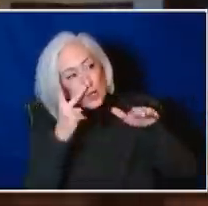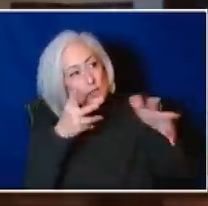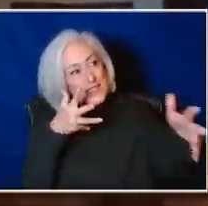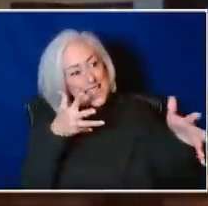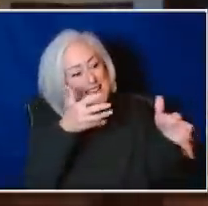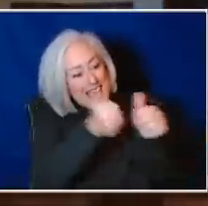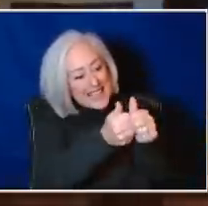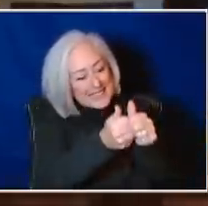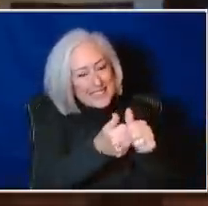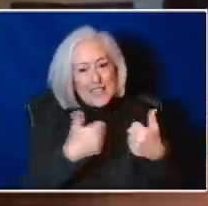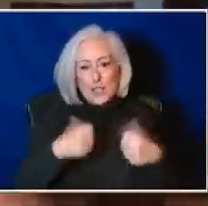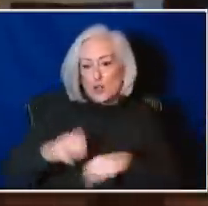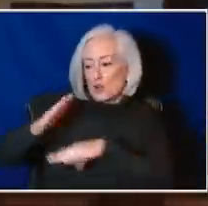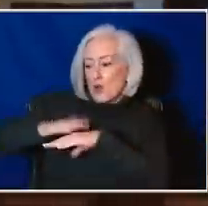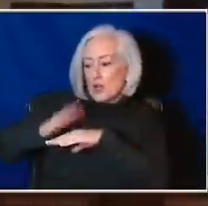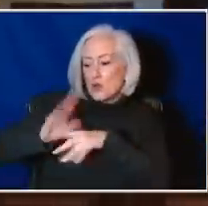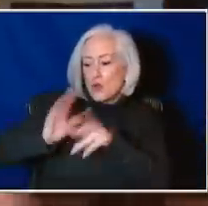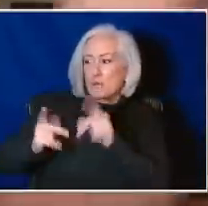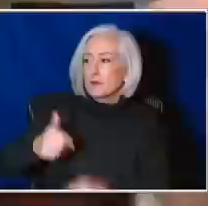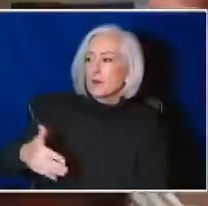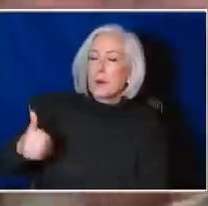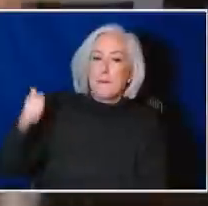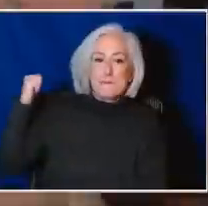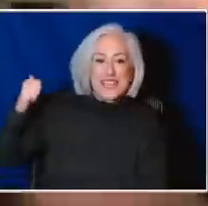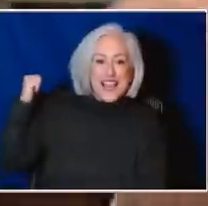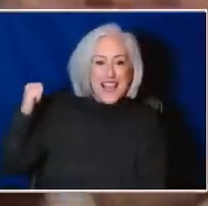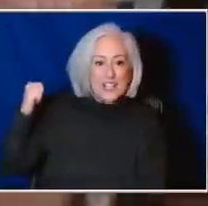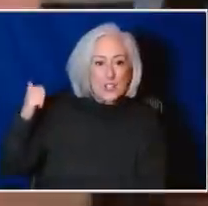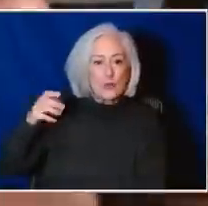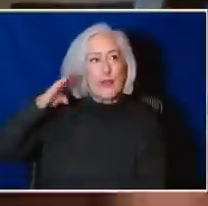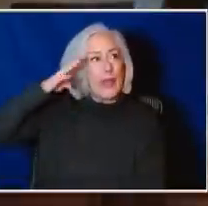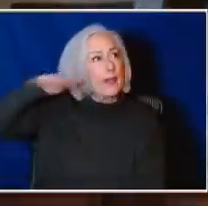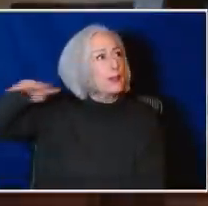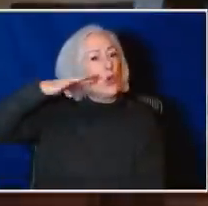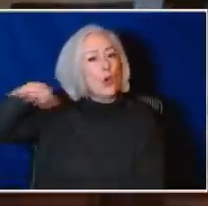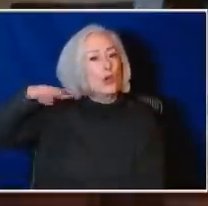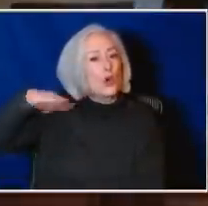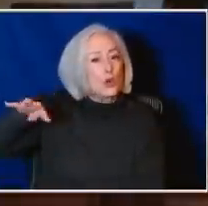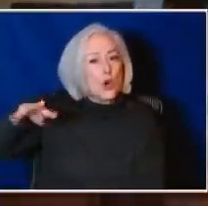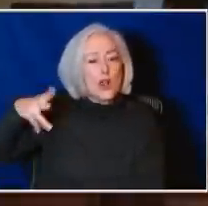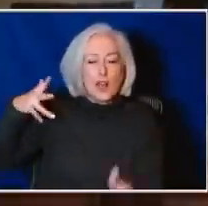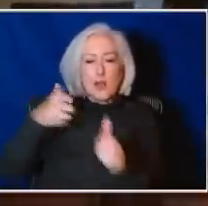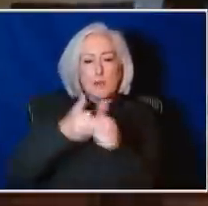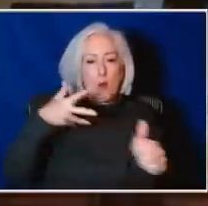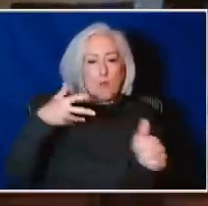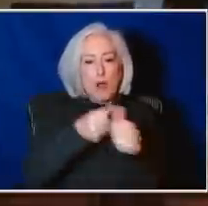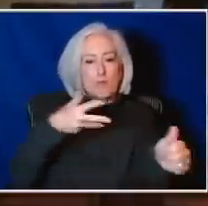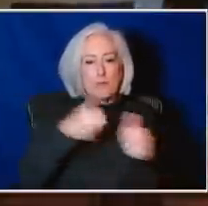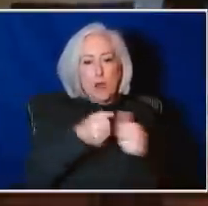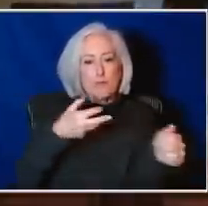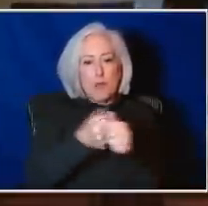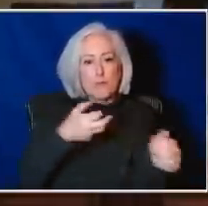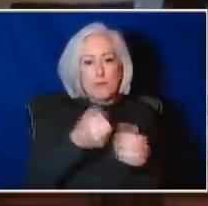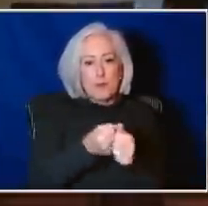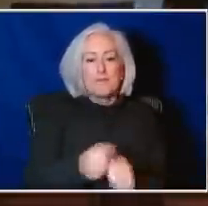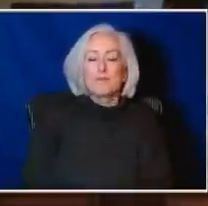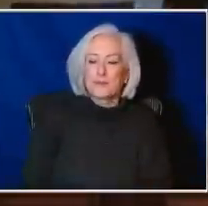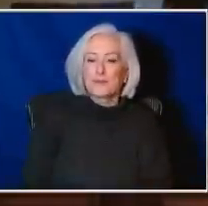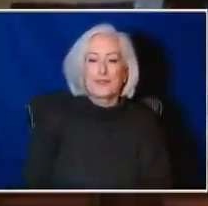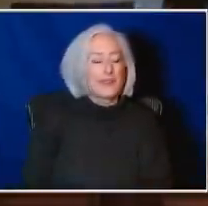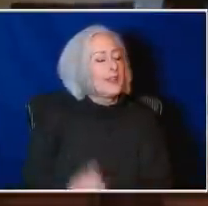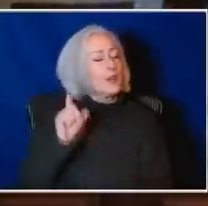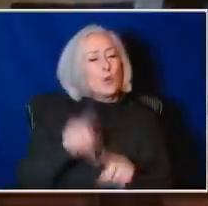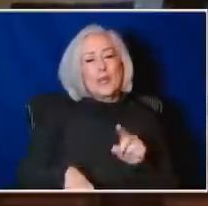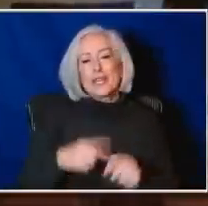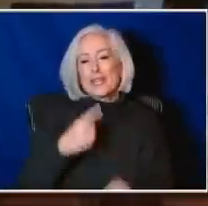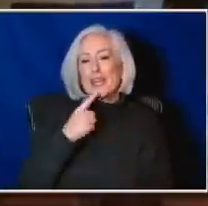to warn the people behind you and they're ignoring you and one after another plowing into one another. Yeah. And we can't claim that it's a